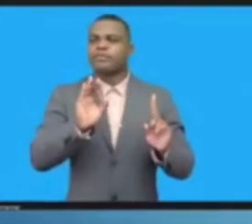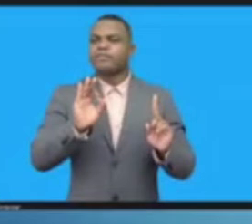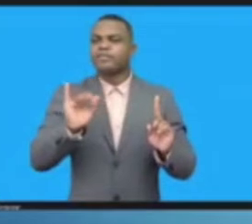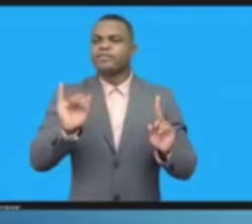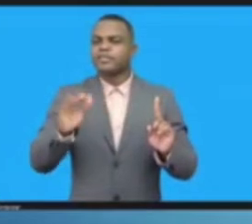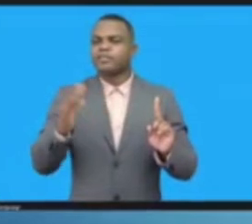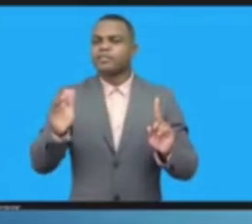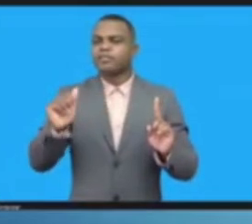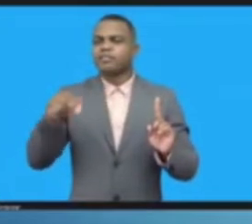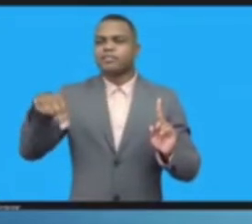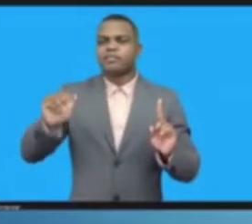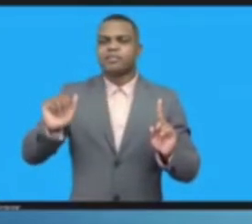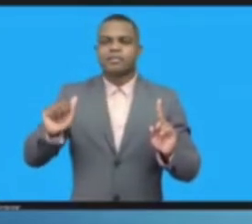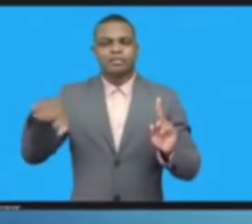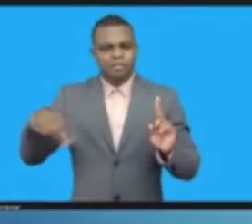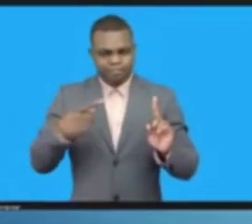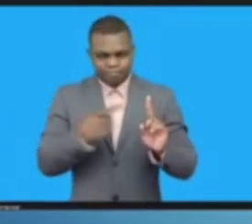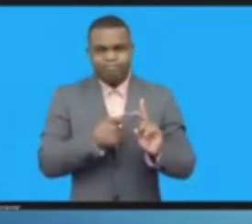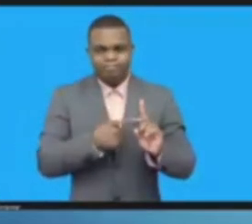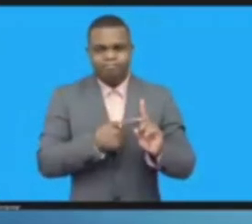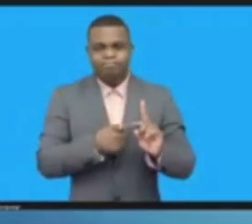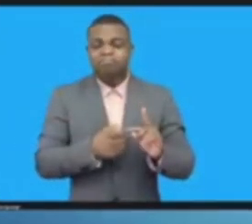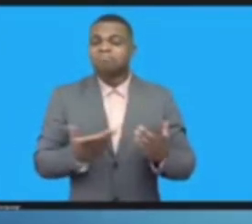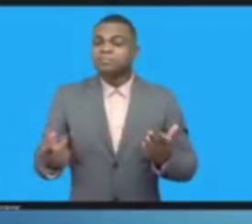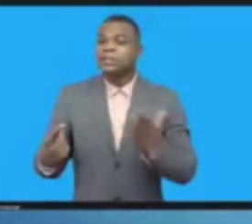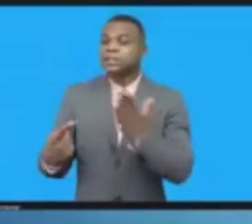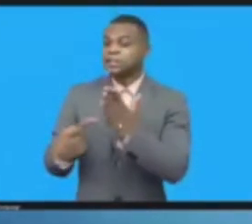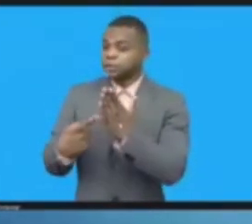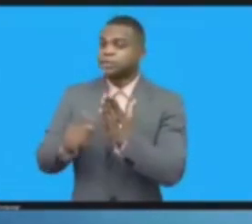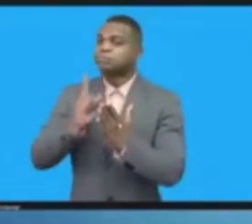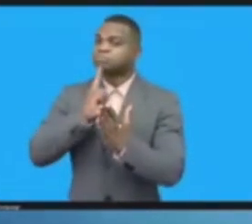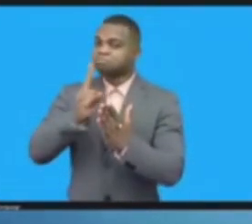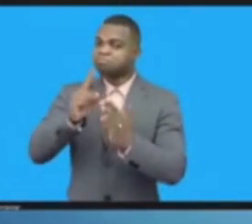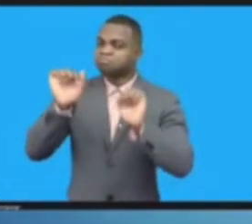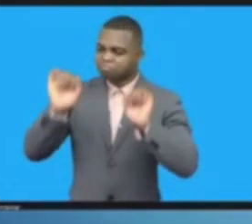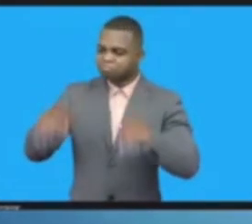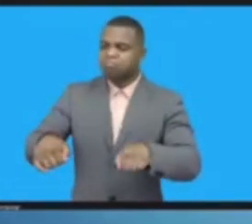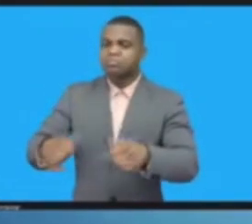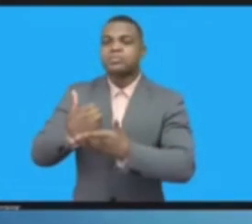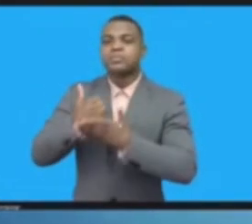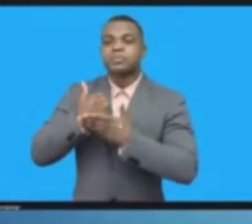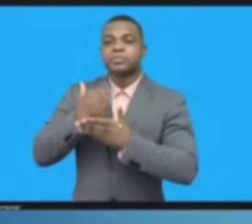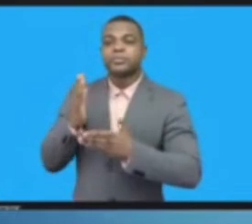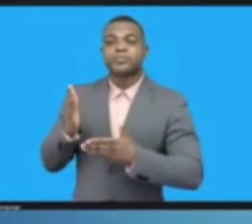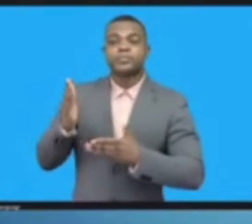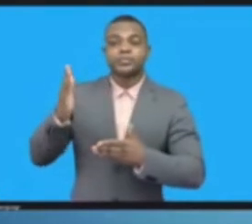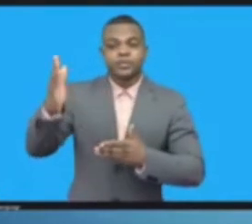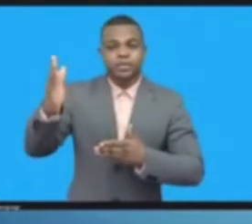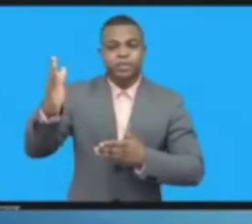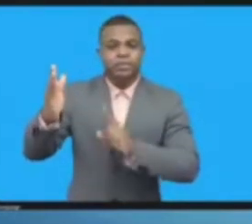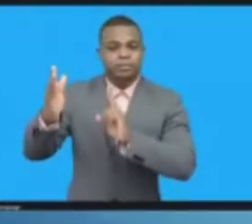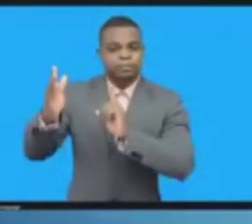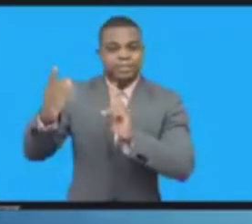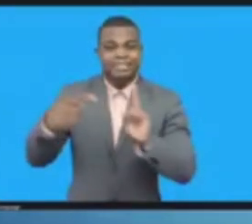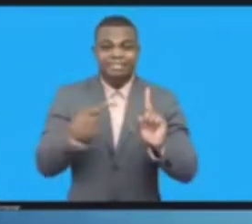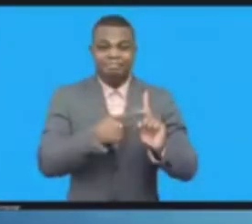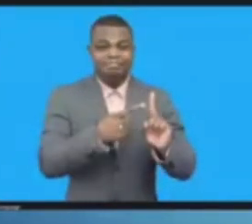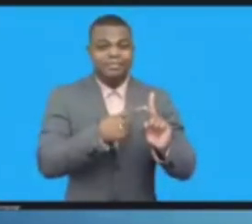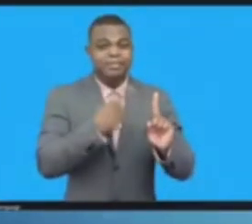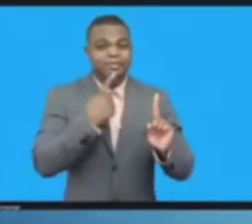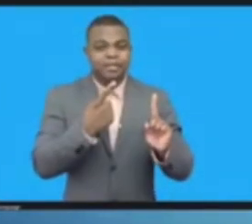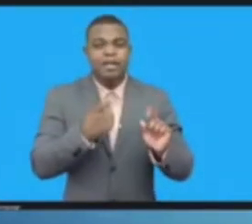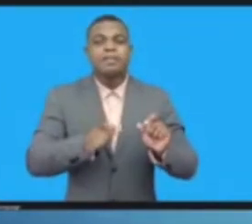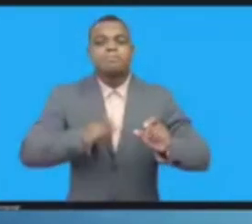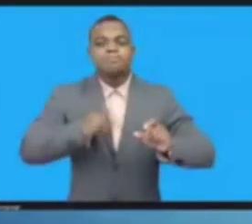can and what it should be used for. We, the international community, have an